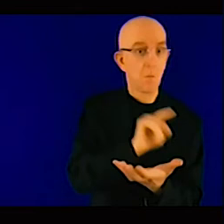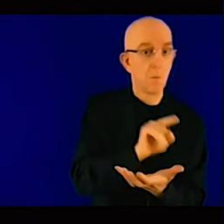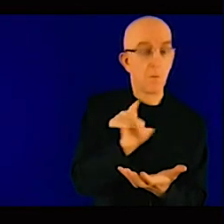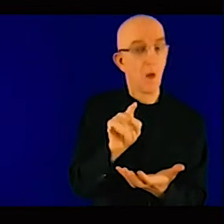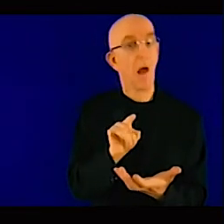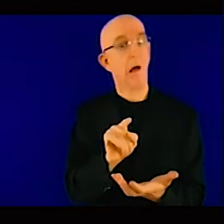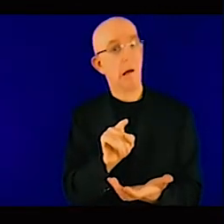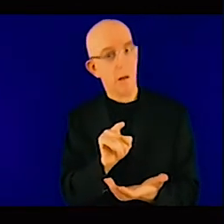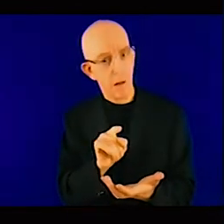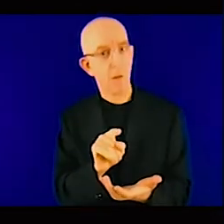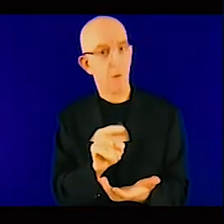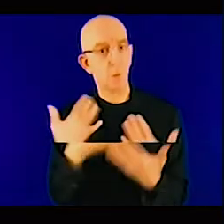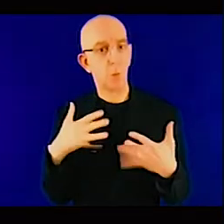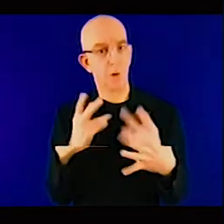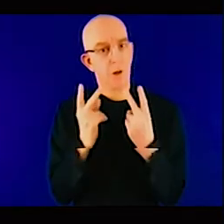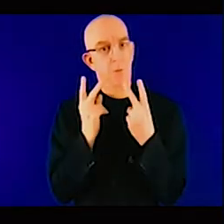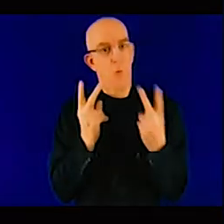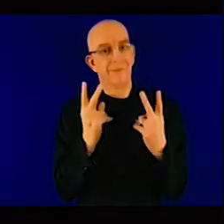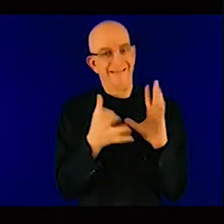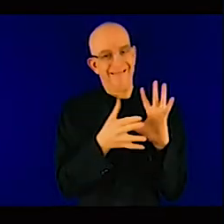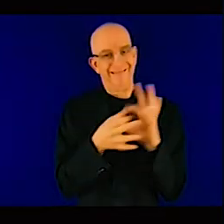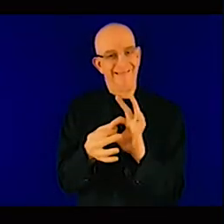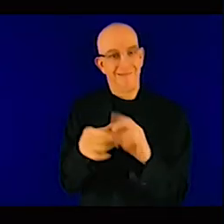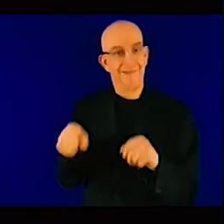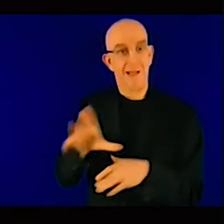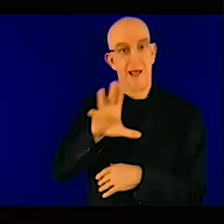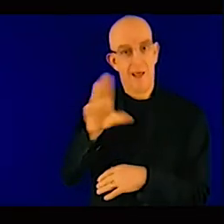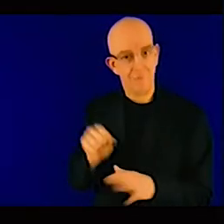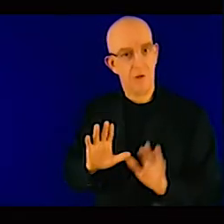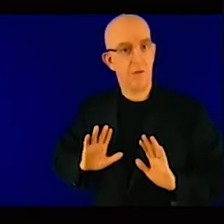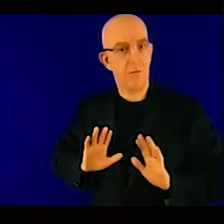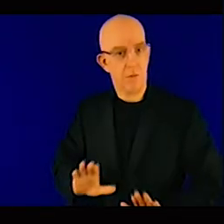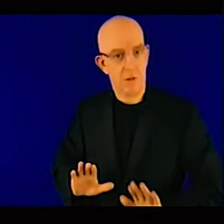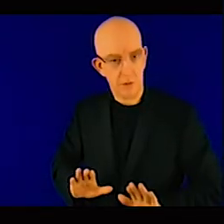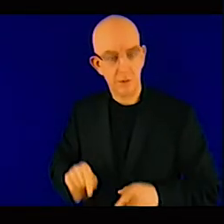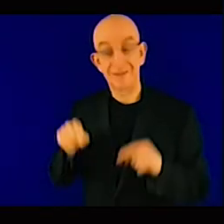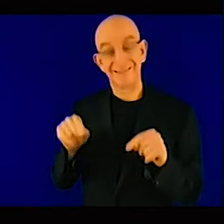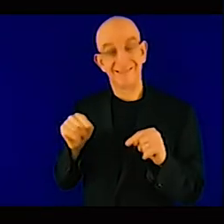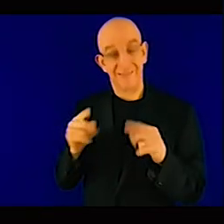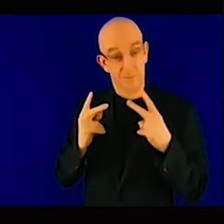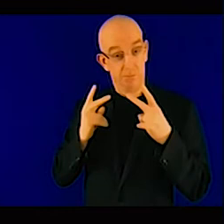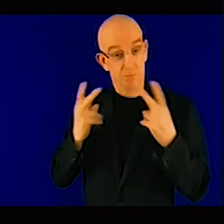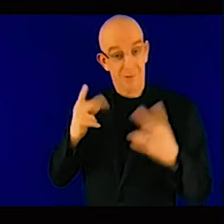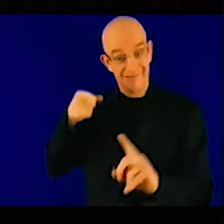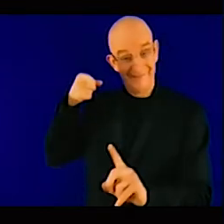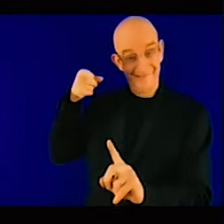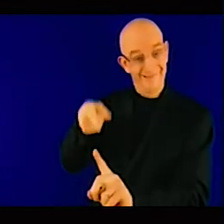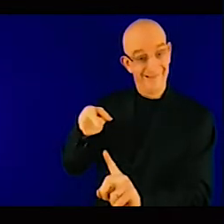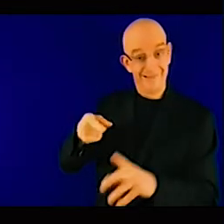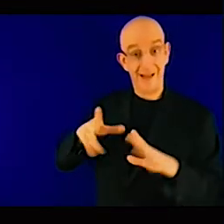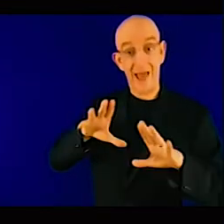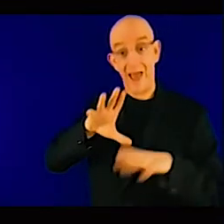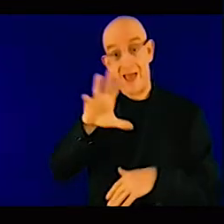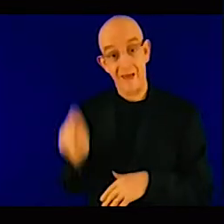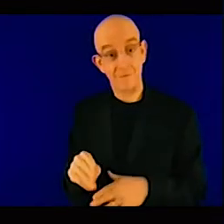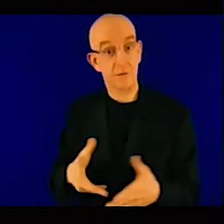because of the fact that it is a continent that is exactly divided by the equator. And it is the only one continent